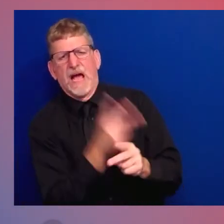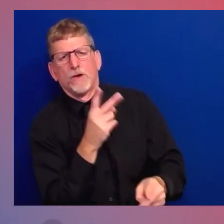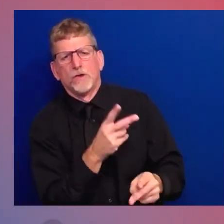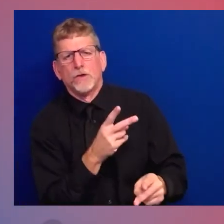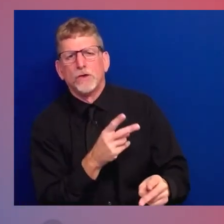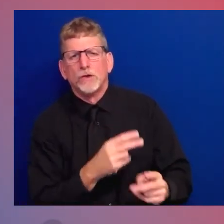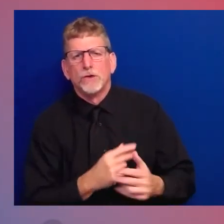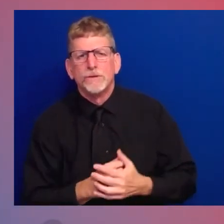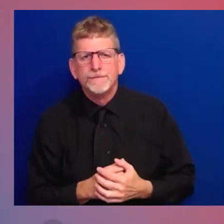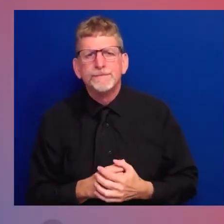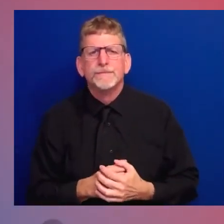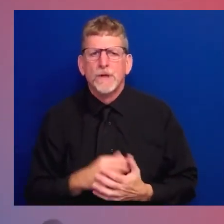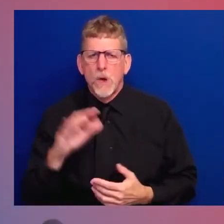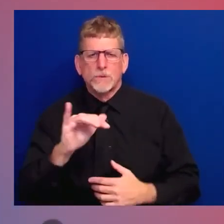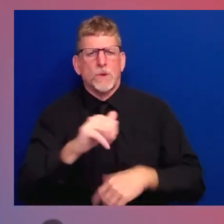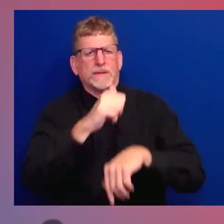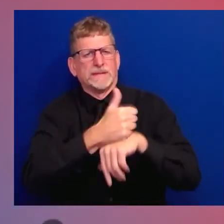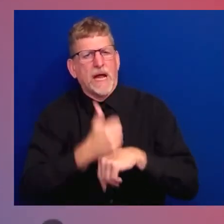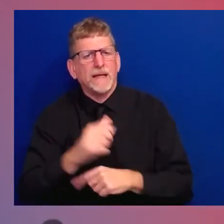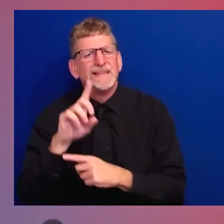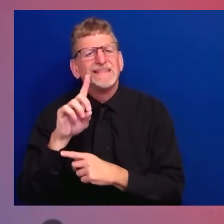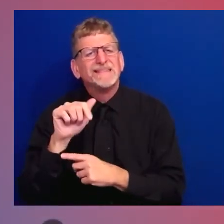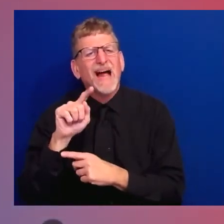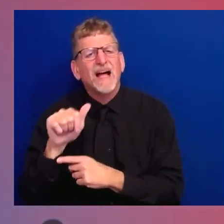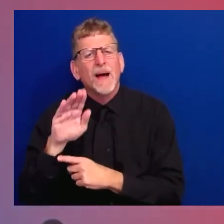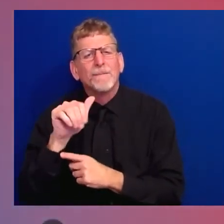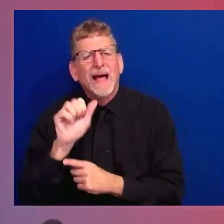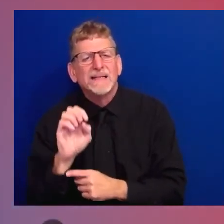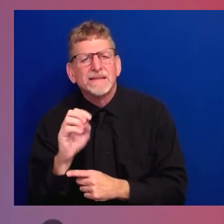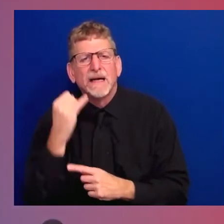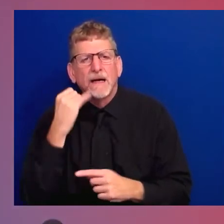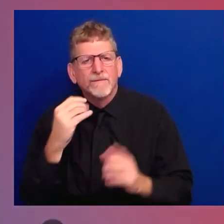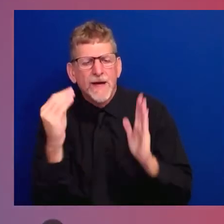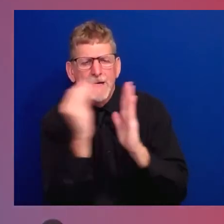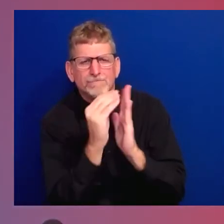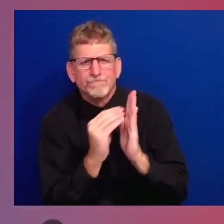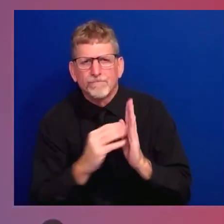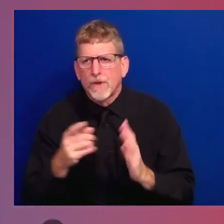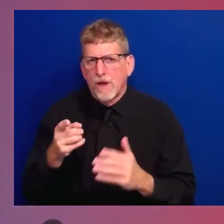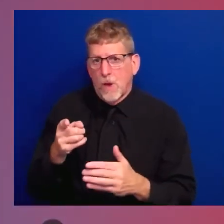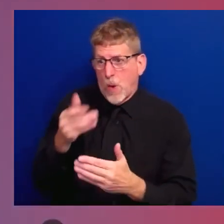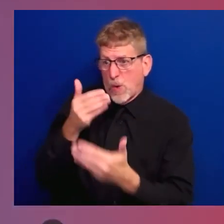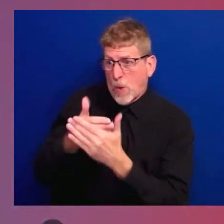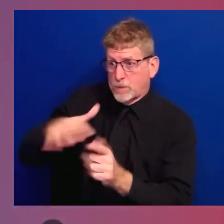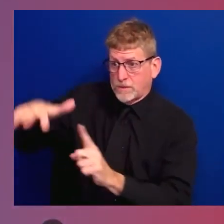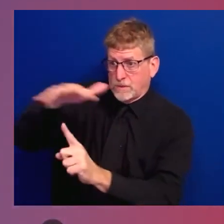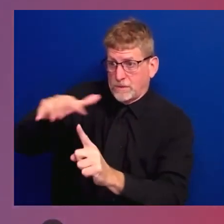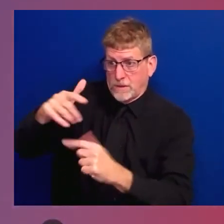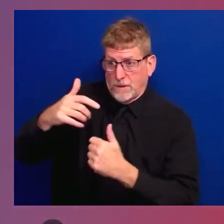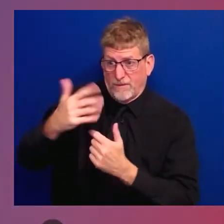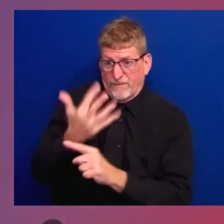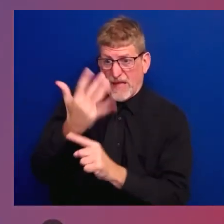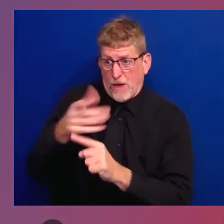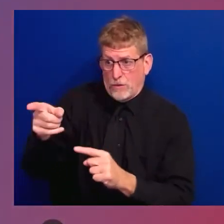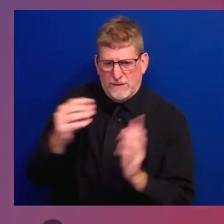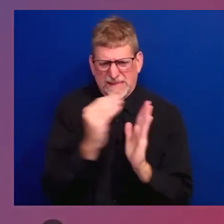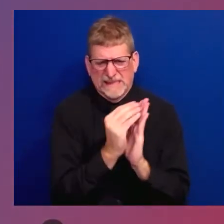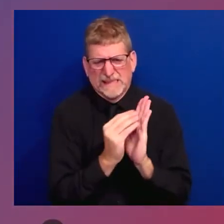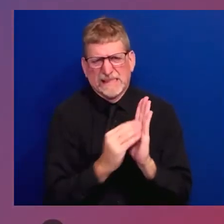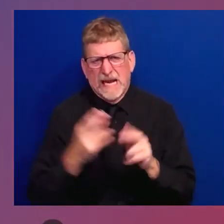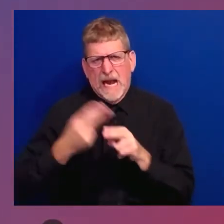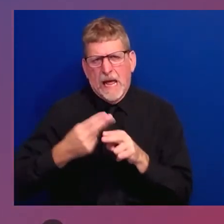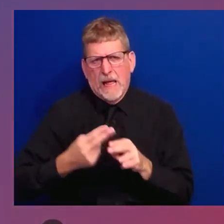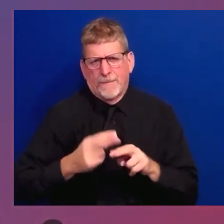to record possible exposures before service members separate from the military. So we're building a more comprehensive database